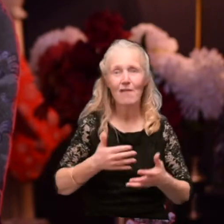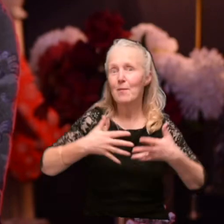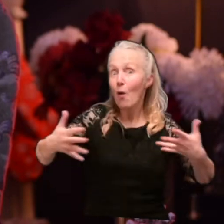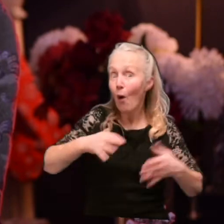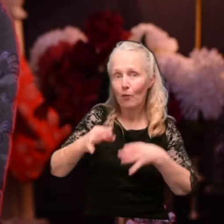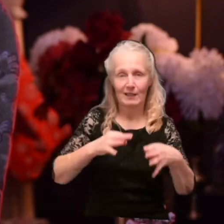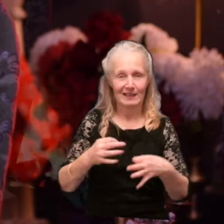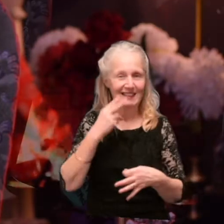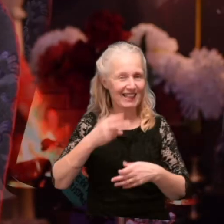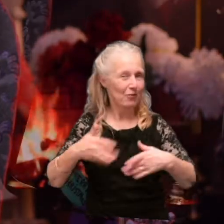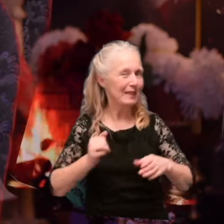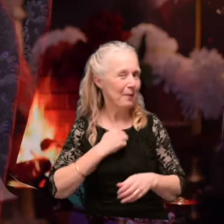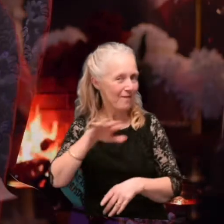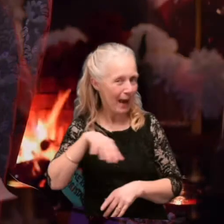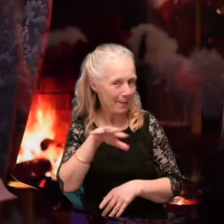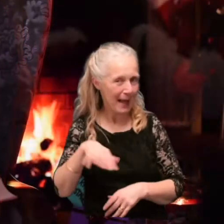we see the rest of my family.